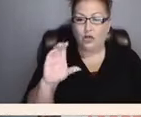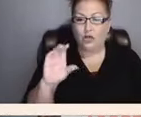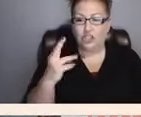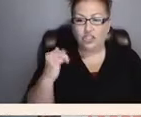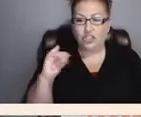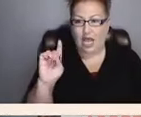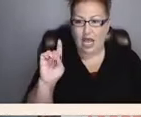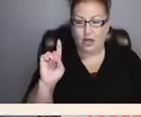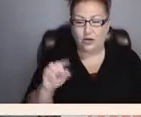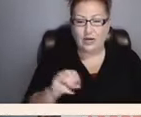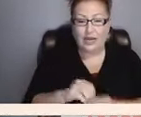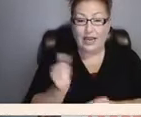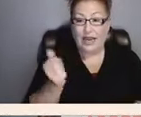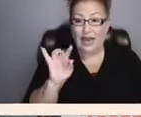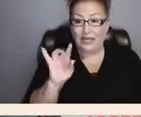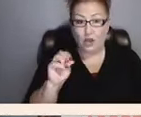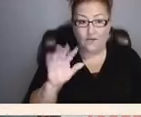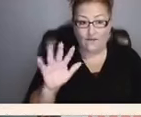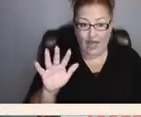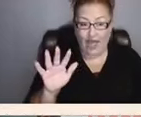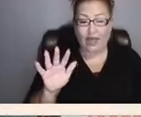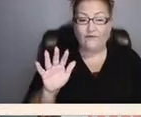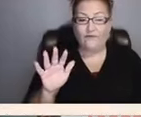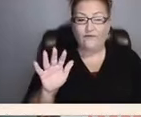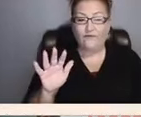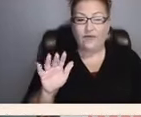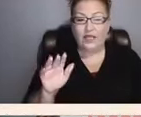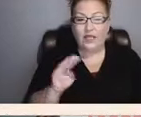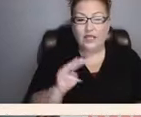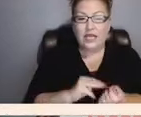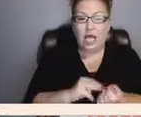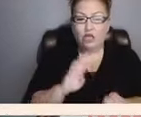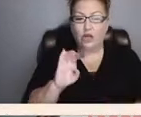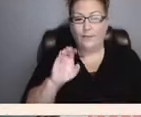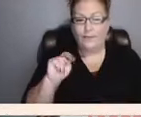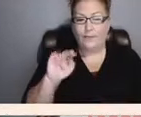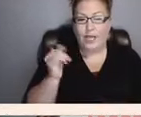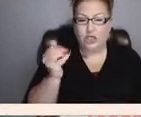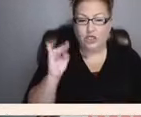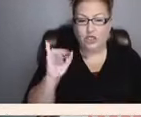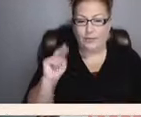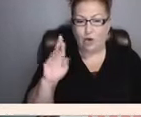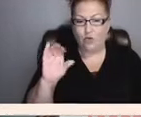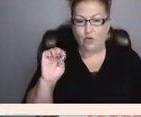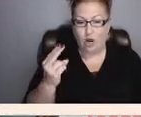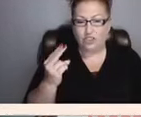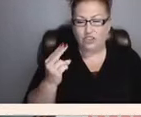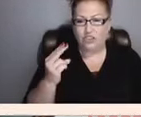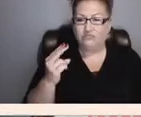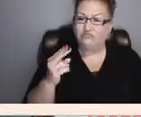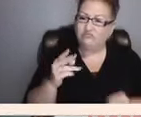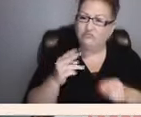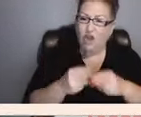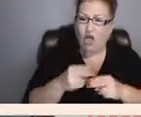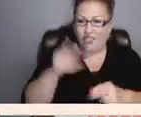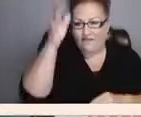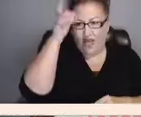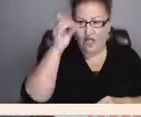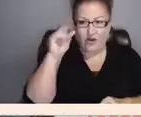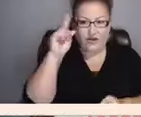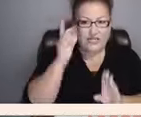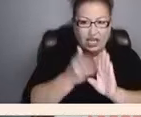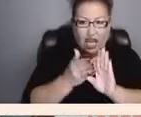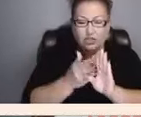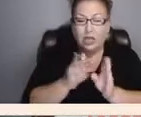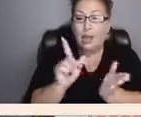1805, Dr. Benjamin Rush, considered the father of psychiatry, published what's